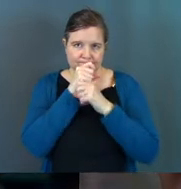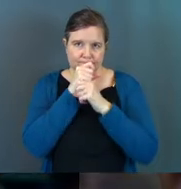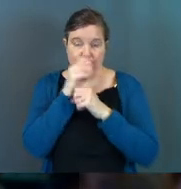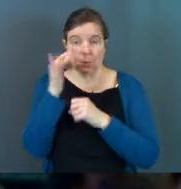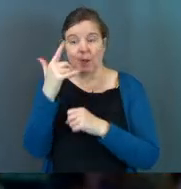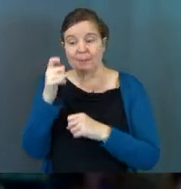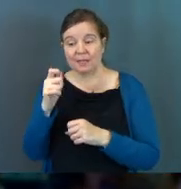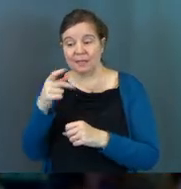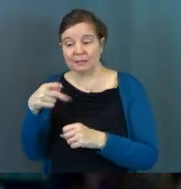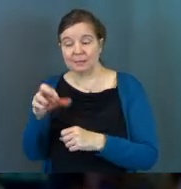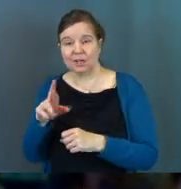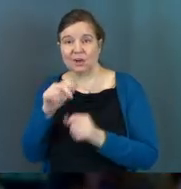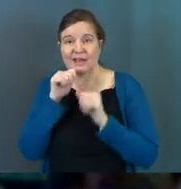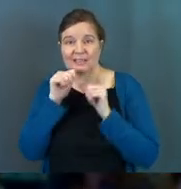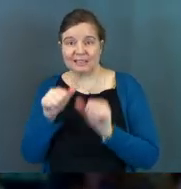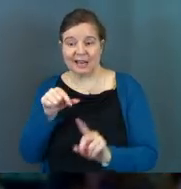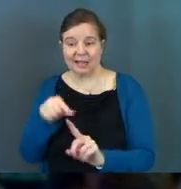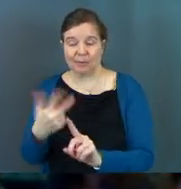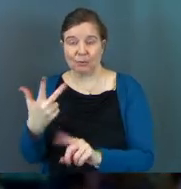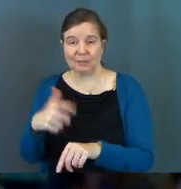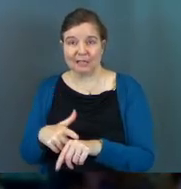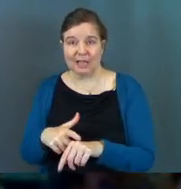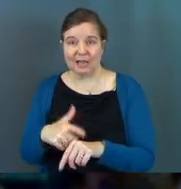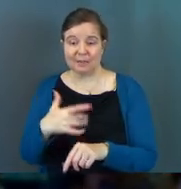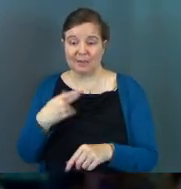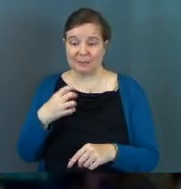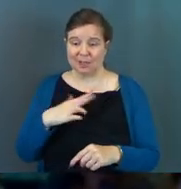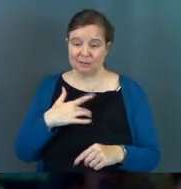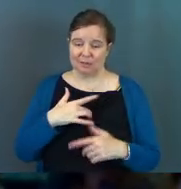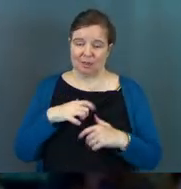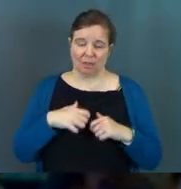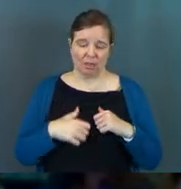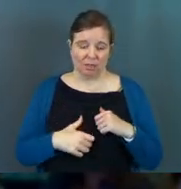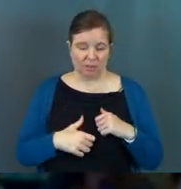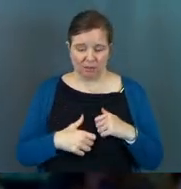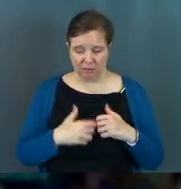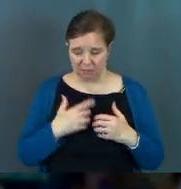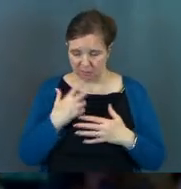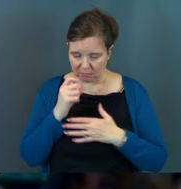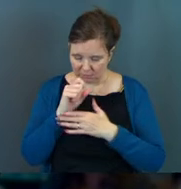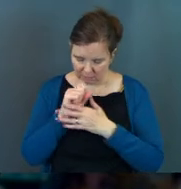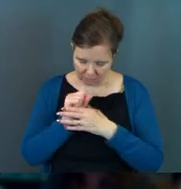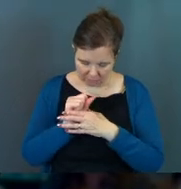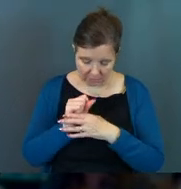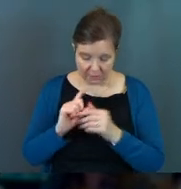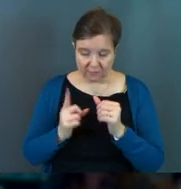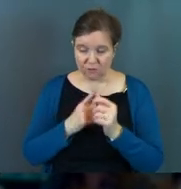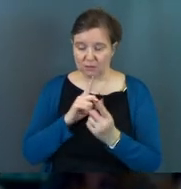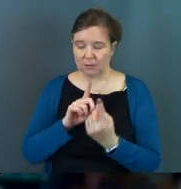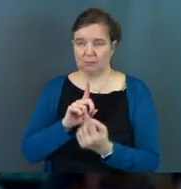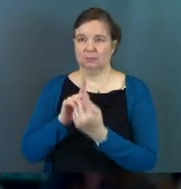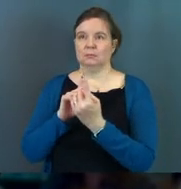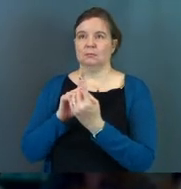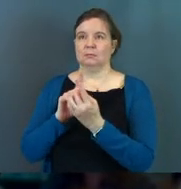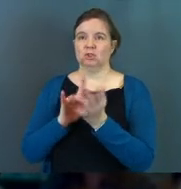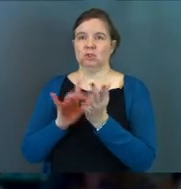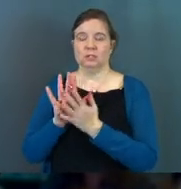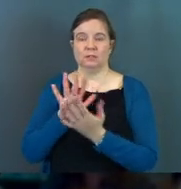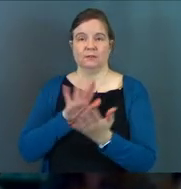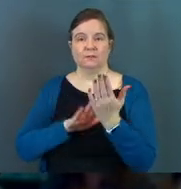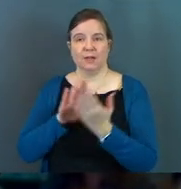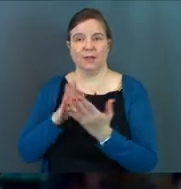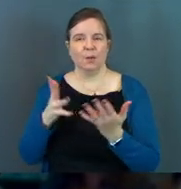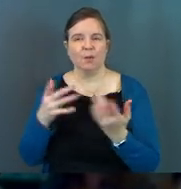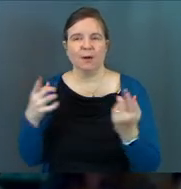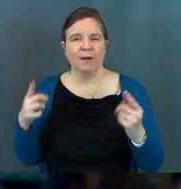Peter had denied him three times. And Peter was broken. And this is the first time that he sees Jesus again face to face. And what